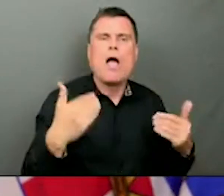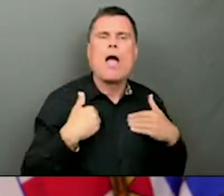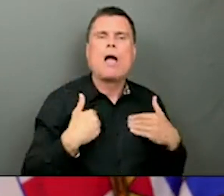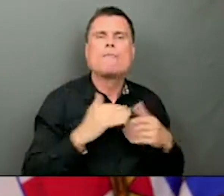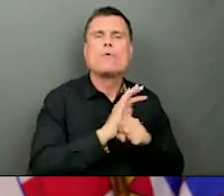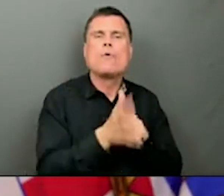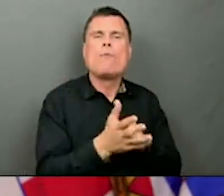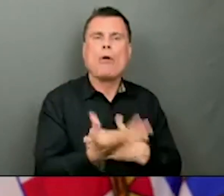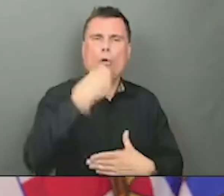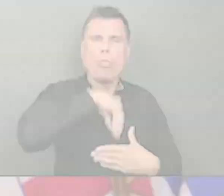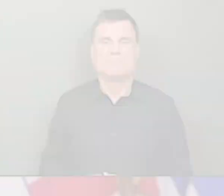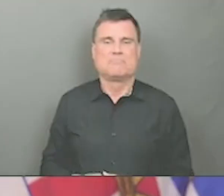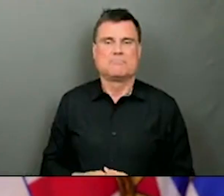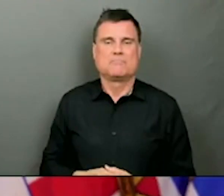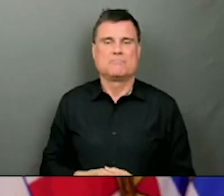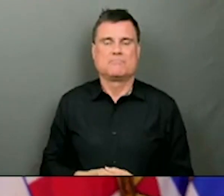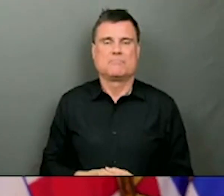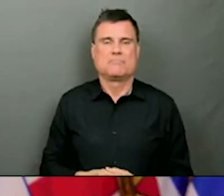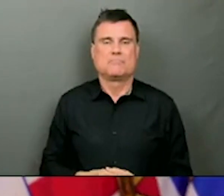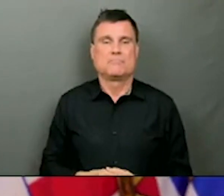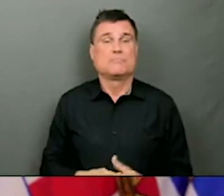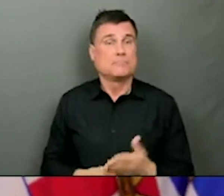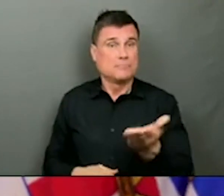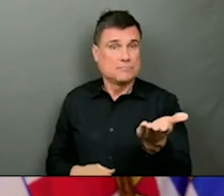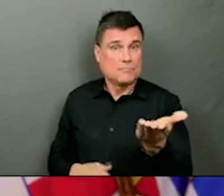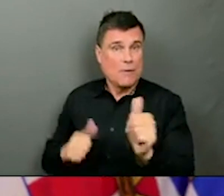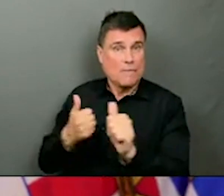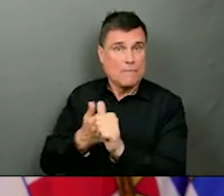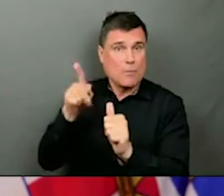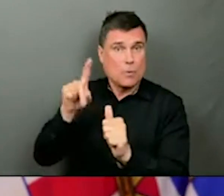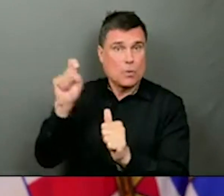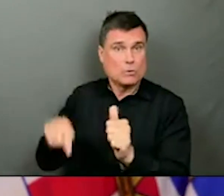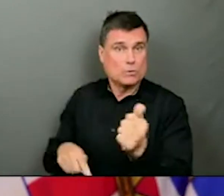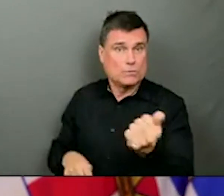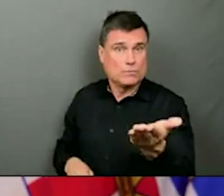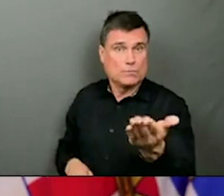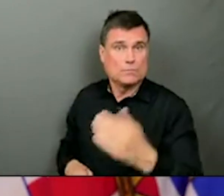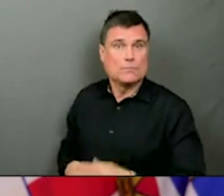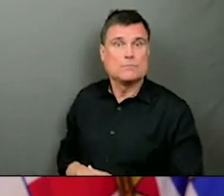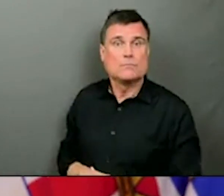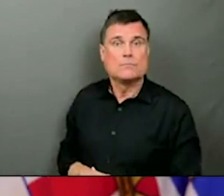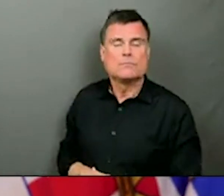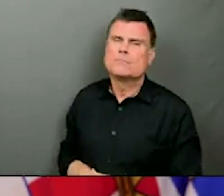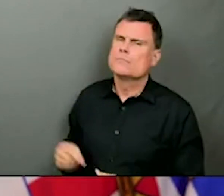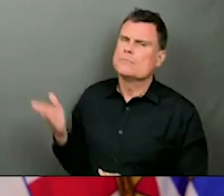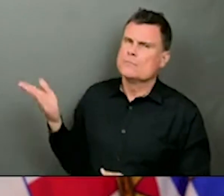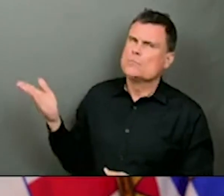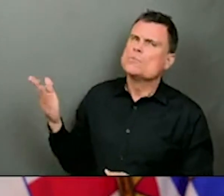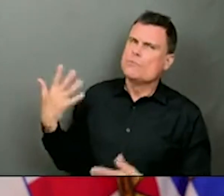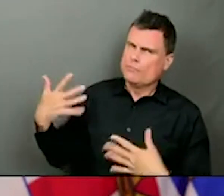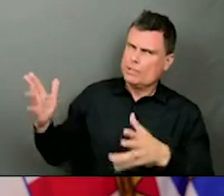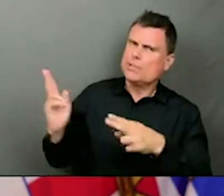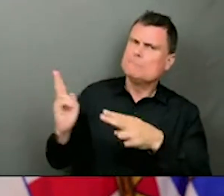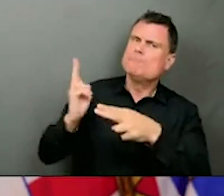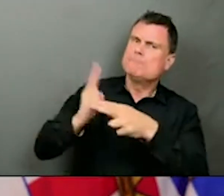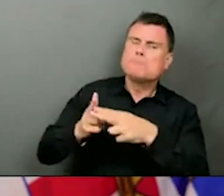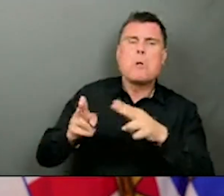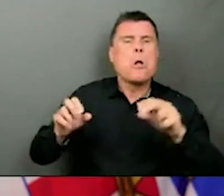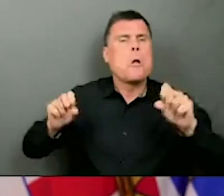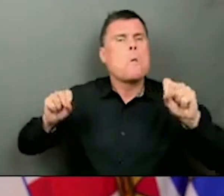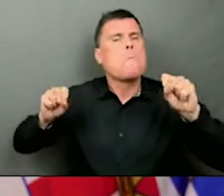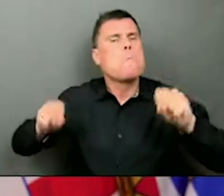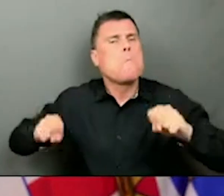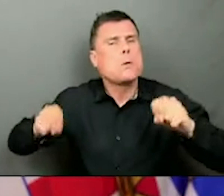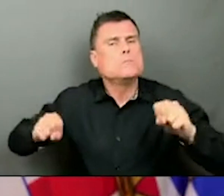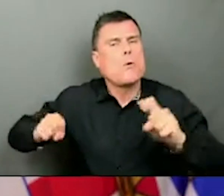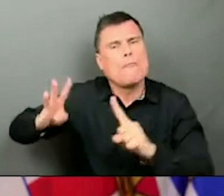absolutely they should be tested. Doctor, you mentioned the possibility of a fourth wave depends on what happens globally. The head of the world health organization